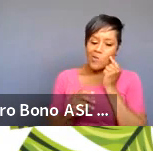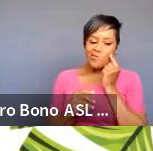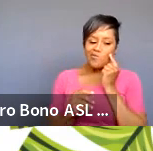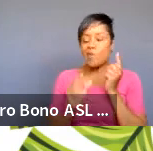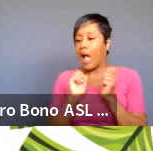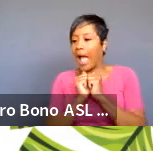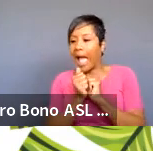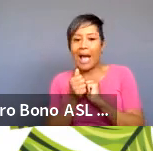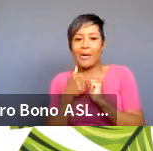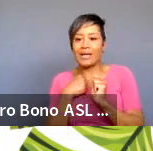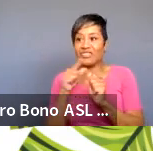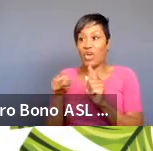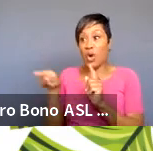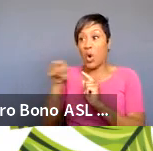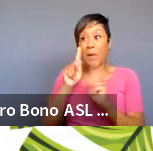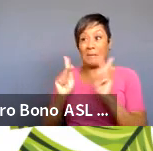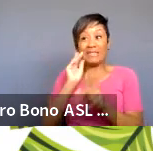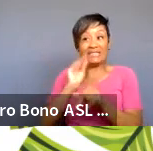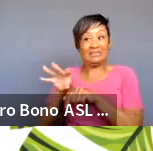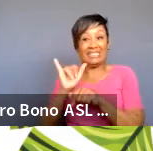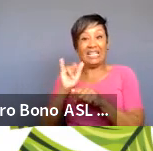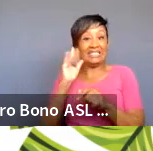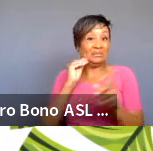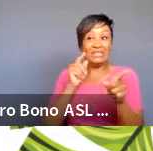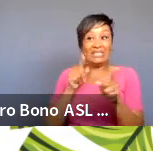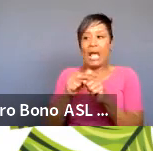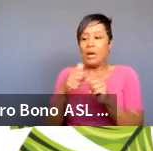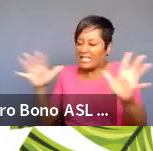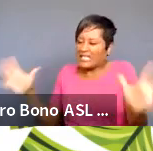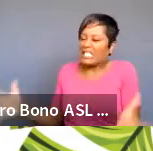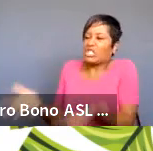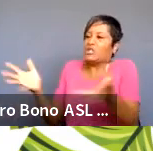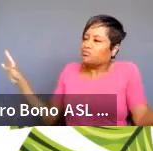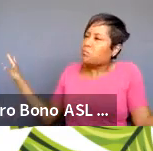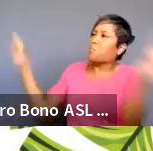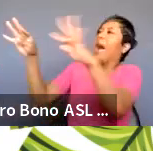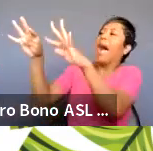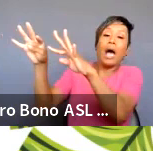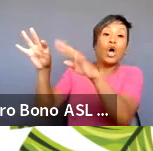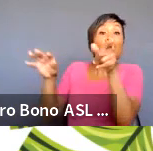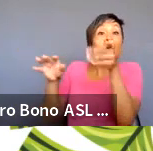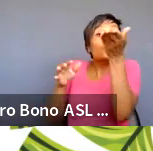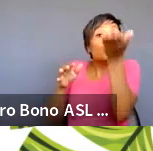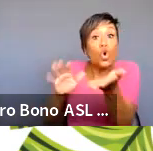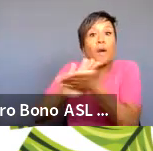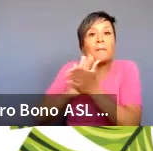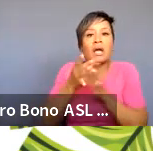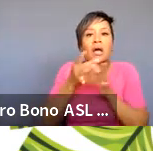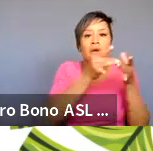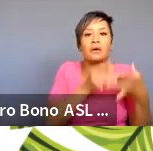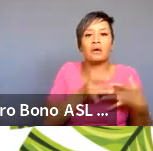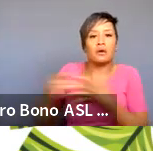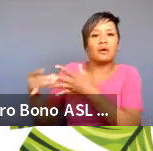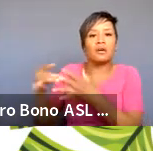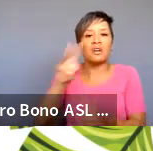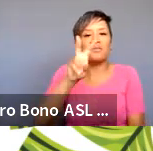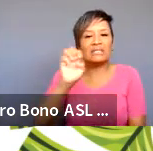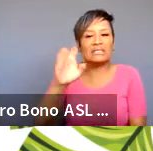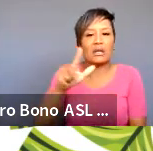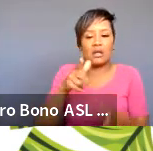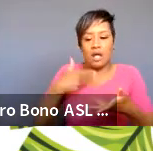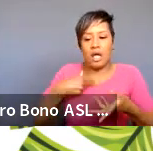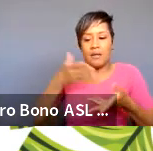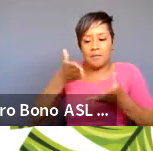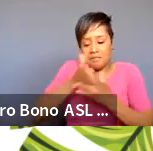with people who are directly affected by that experience and how do i lift their story you become a vessel you become a conduit for that story but